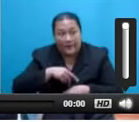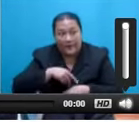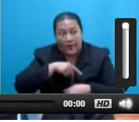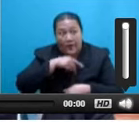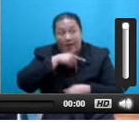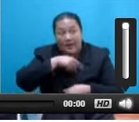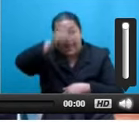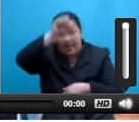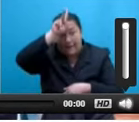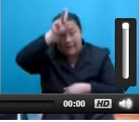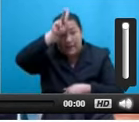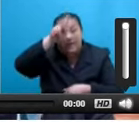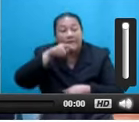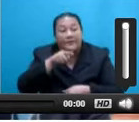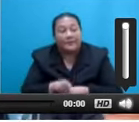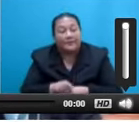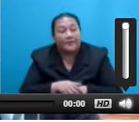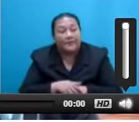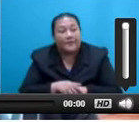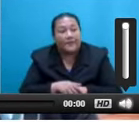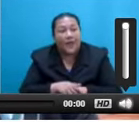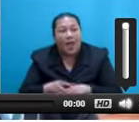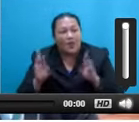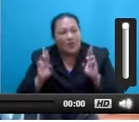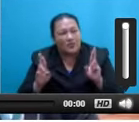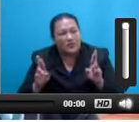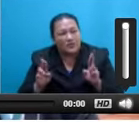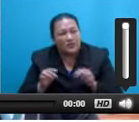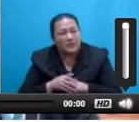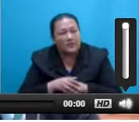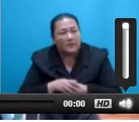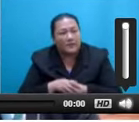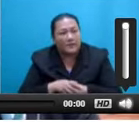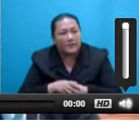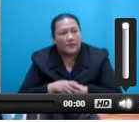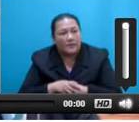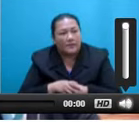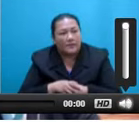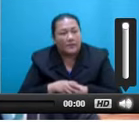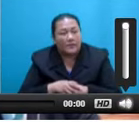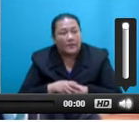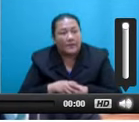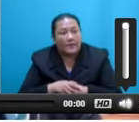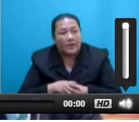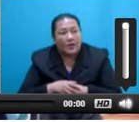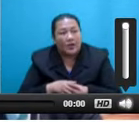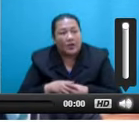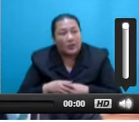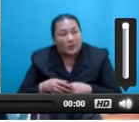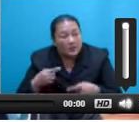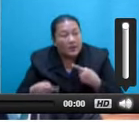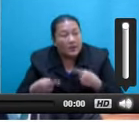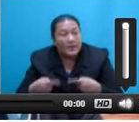other provinces of Fiji. The first issue that I wish to rise in this debate is that the proposed cover